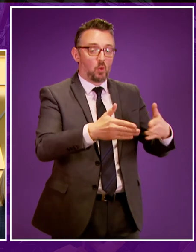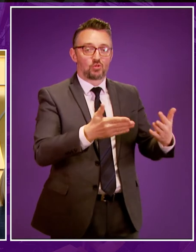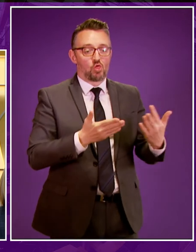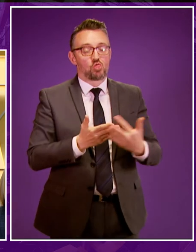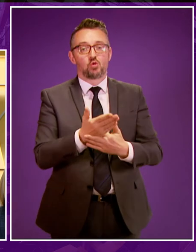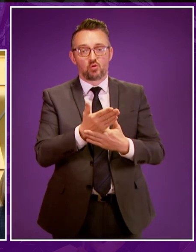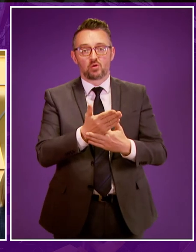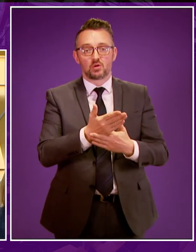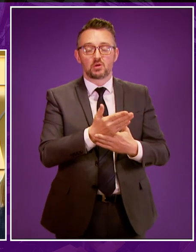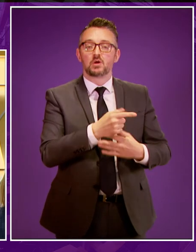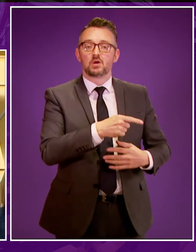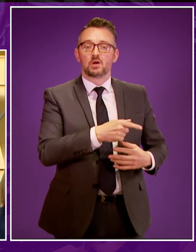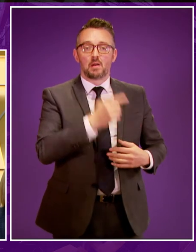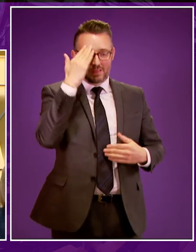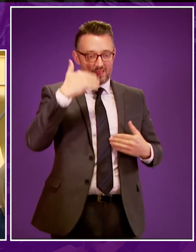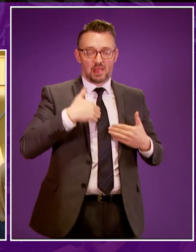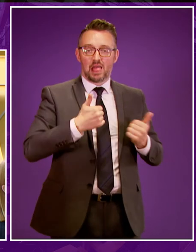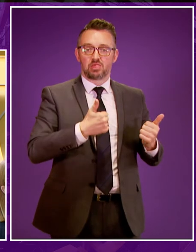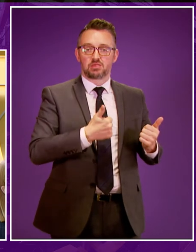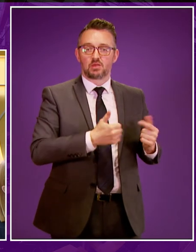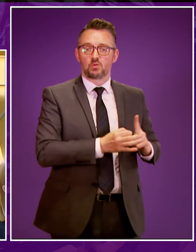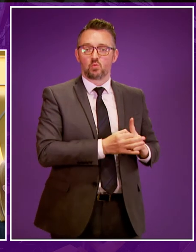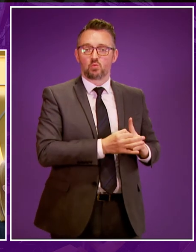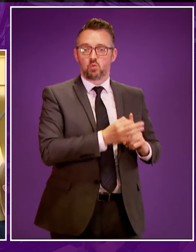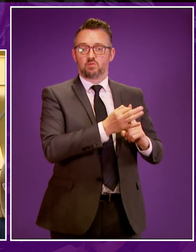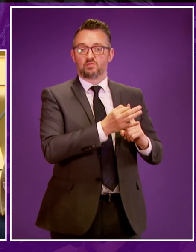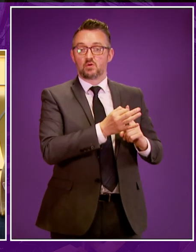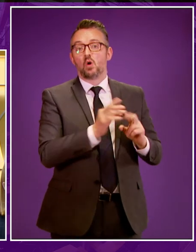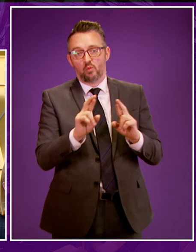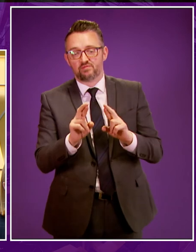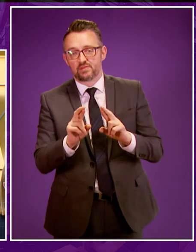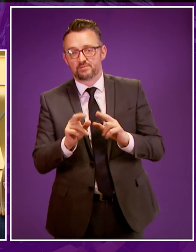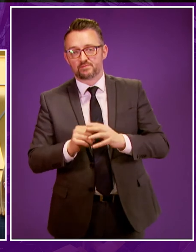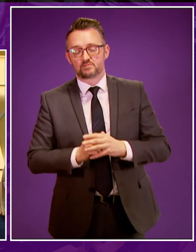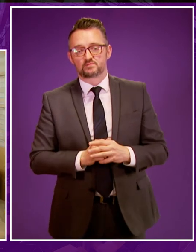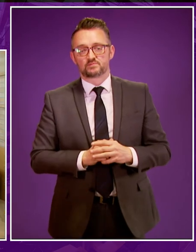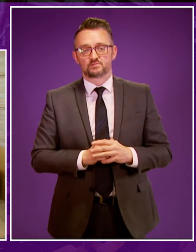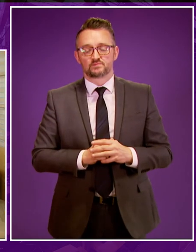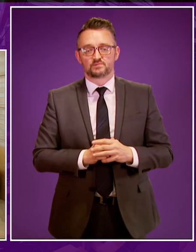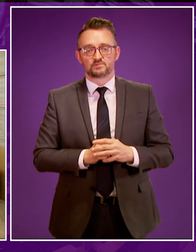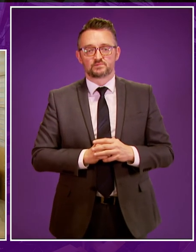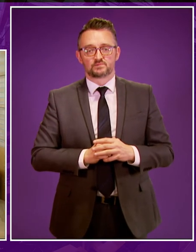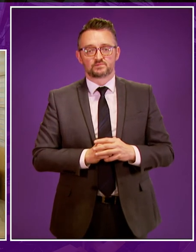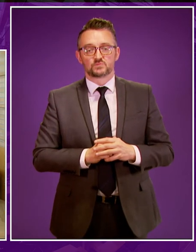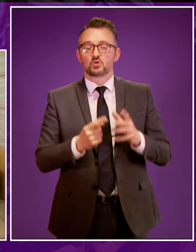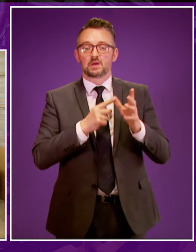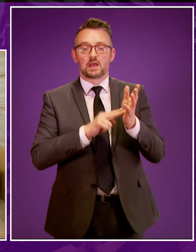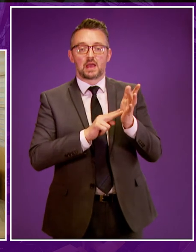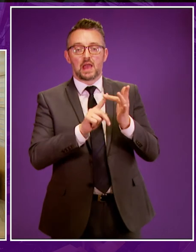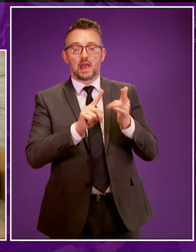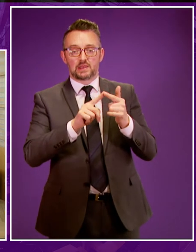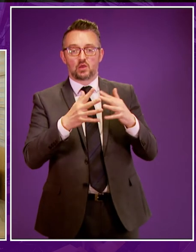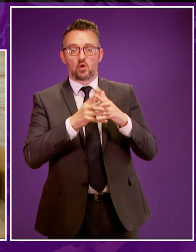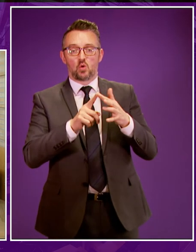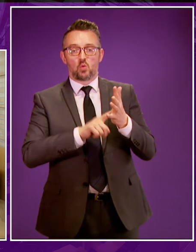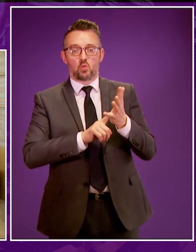as a consequence of that we should hopefully then see improvement in relation to mental health for BSL users Annie Wells to be followed by